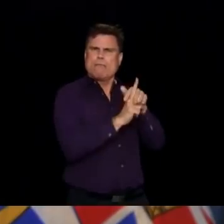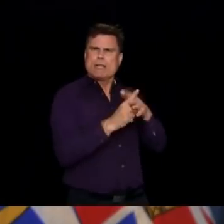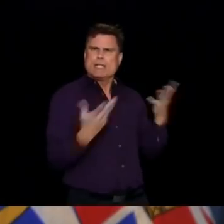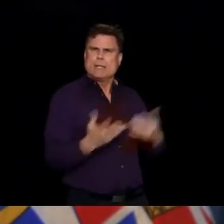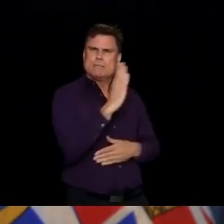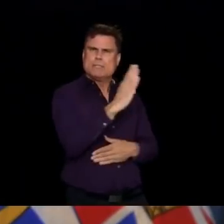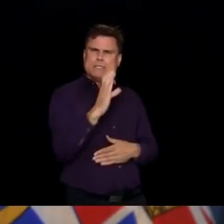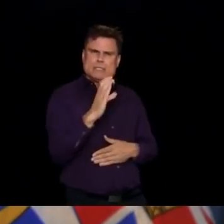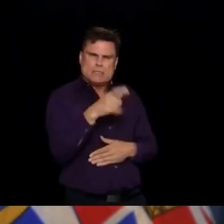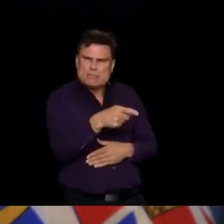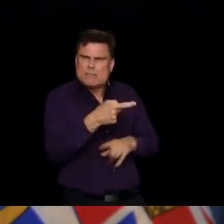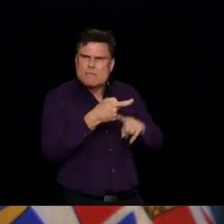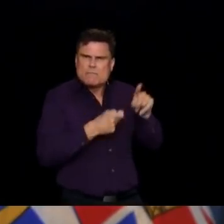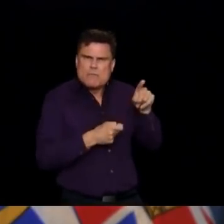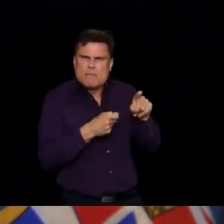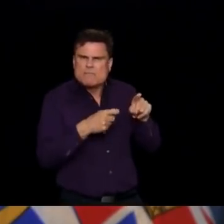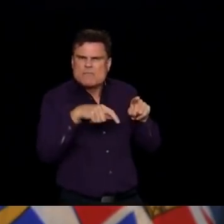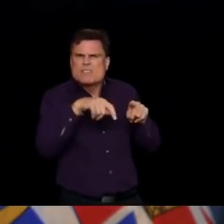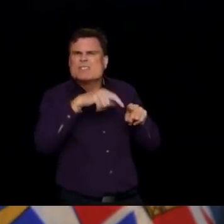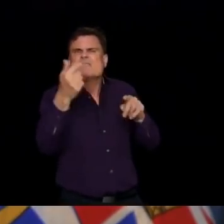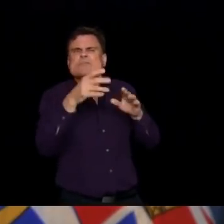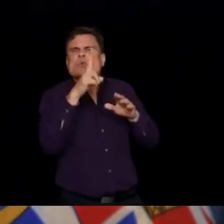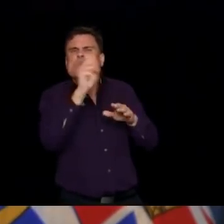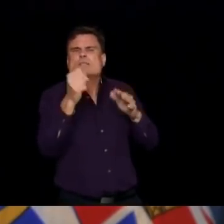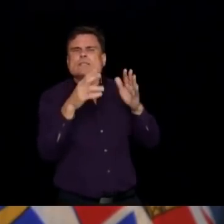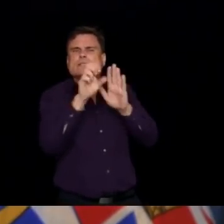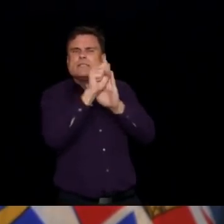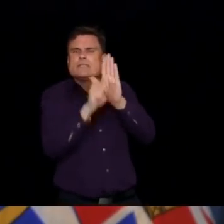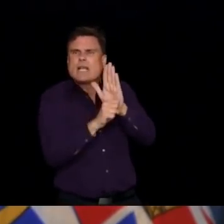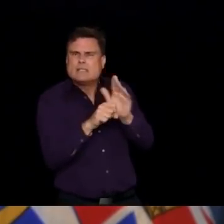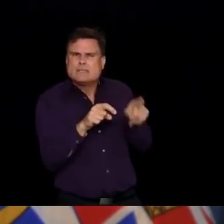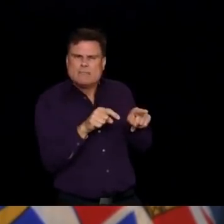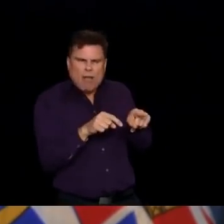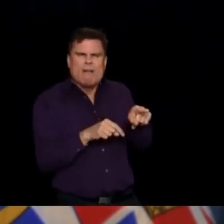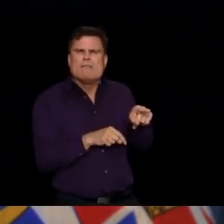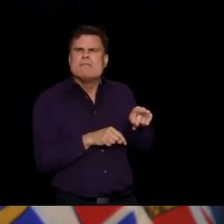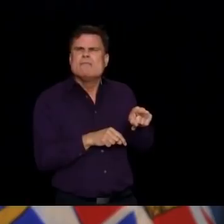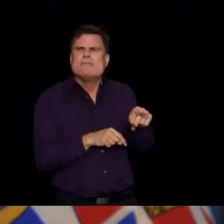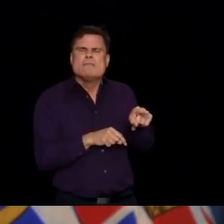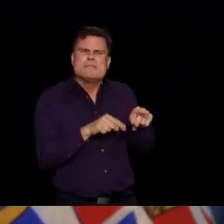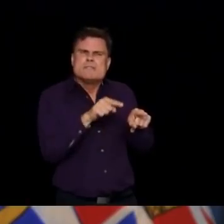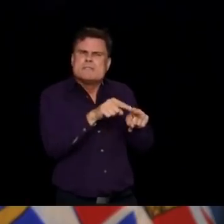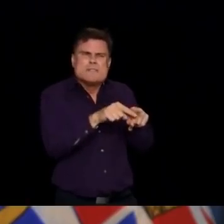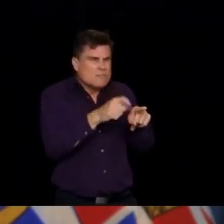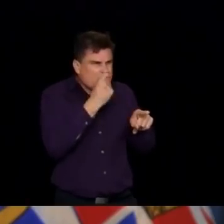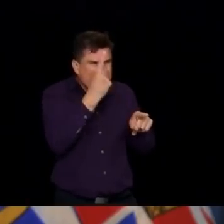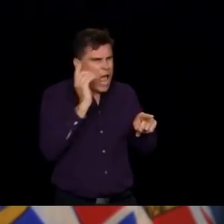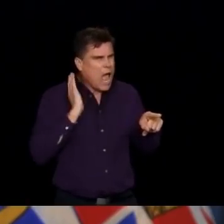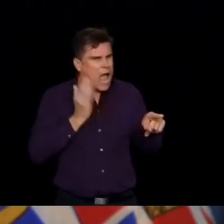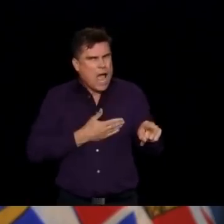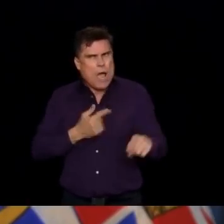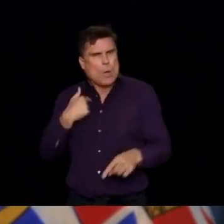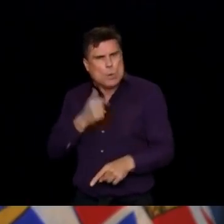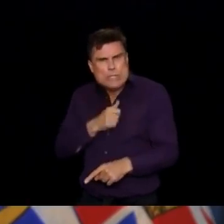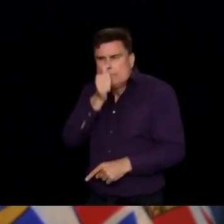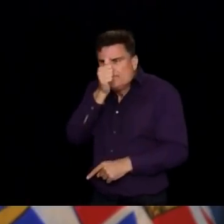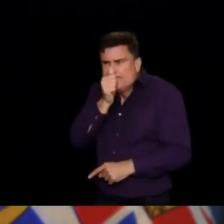risk and our anxieties and our fears. And it is a reflection of fear and concern.